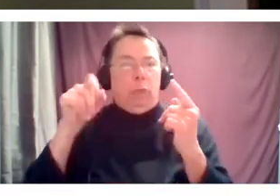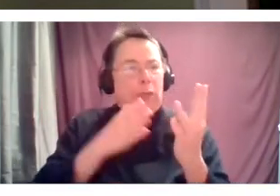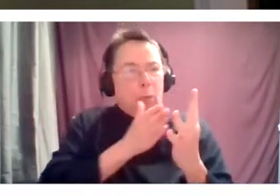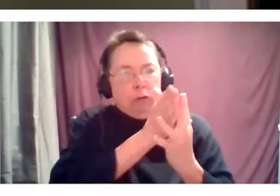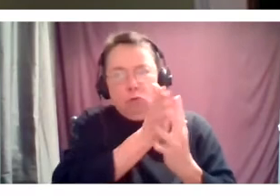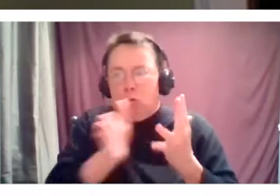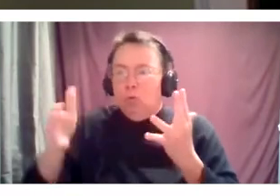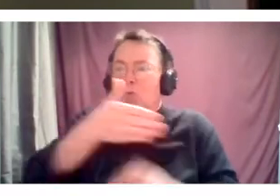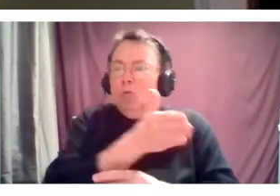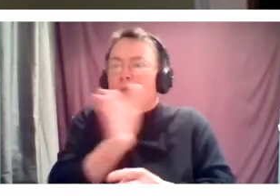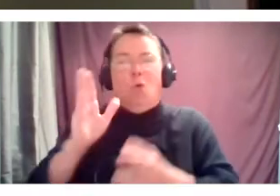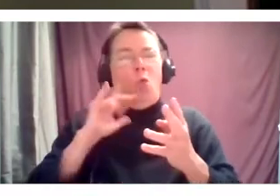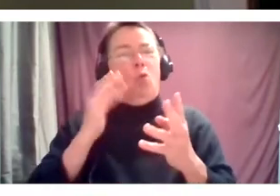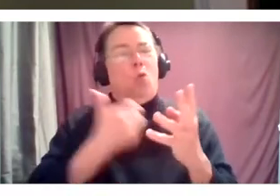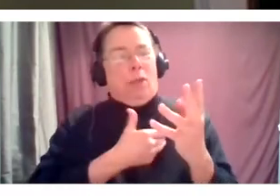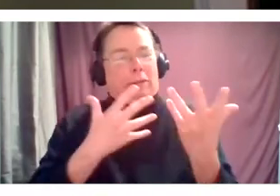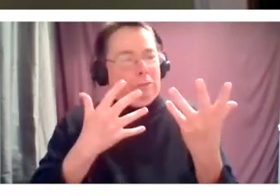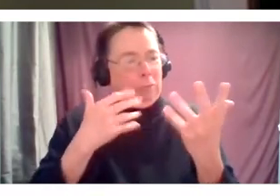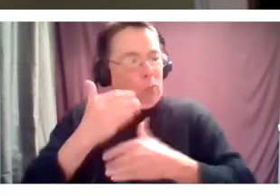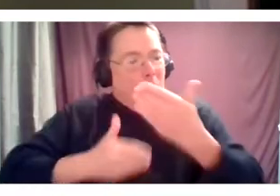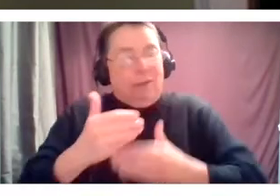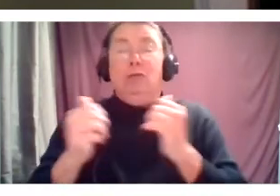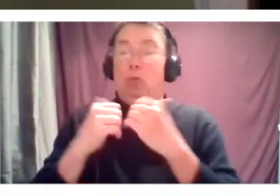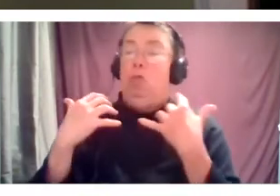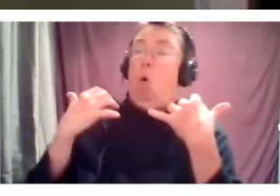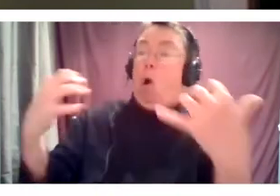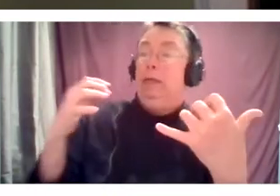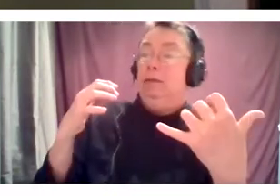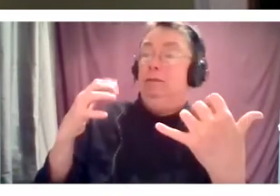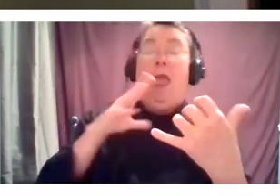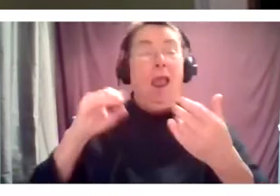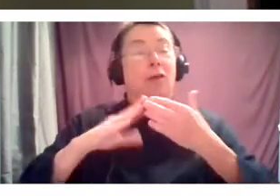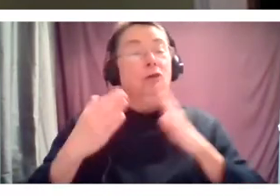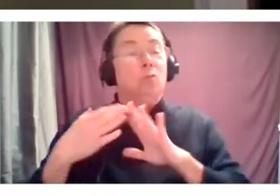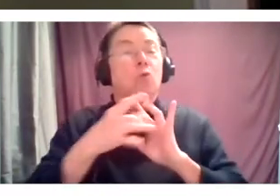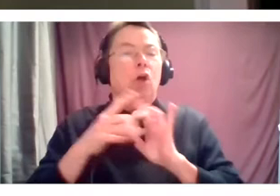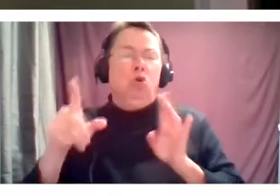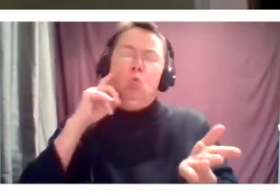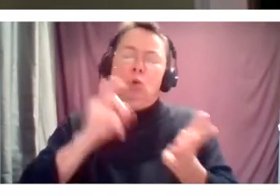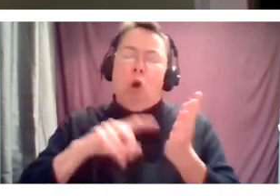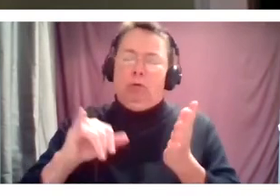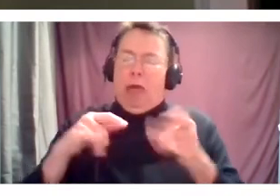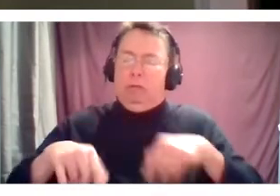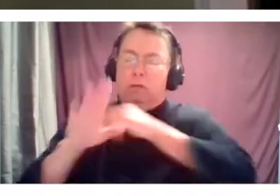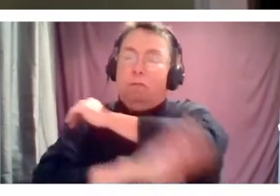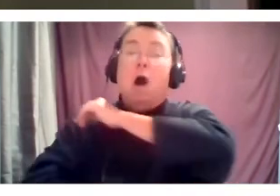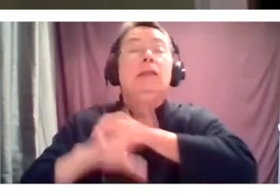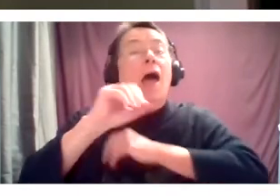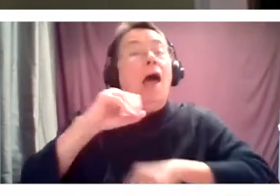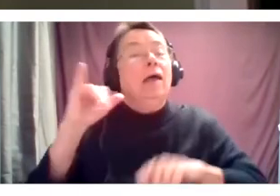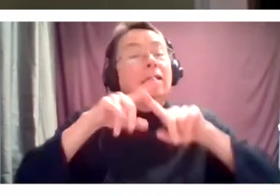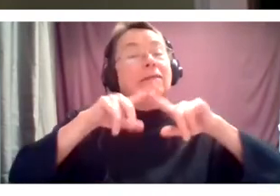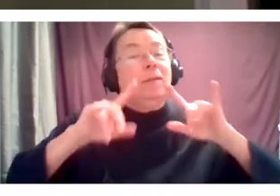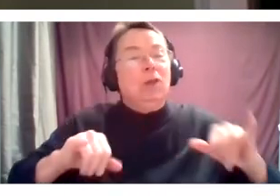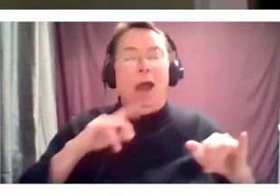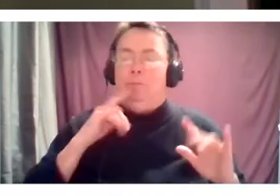our audience and our community. So that's, you'll see that on that venue all fall. And then at the same time, we've been fortunate enough